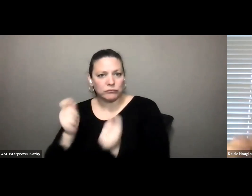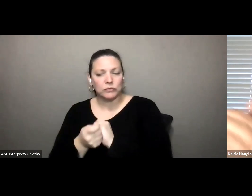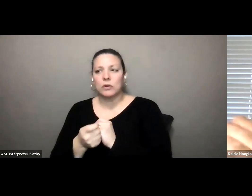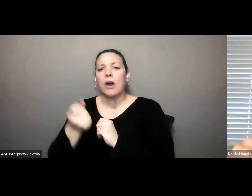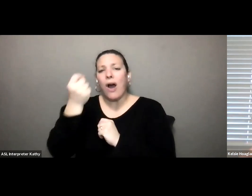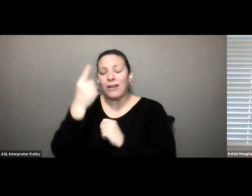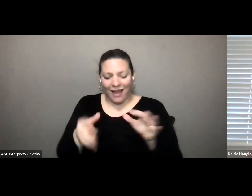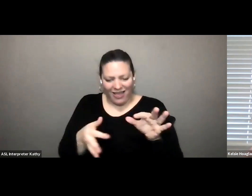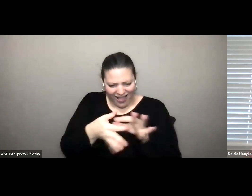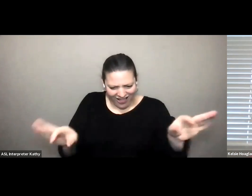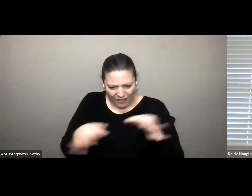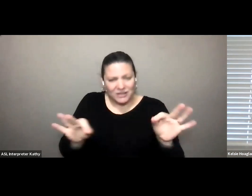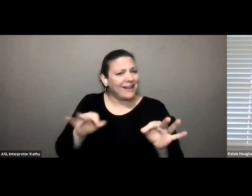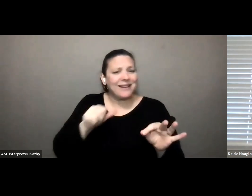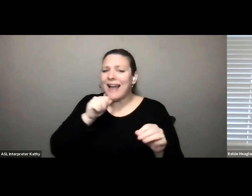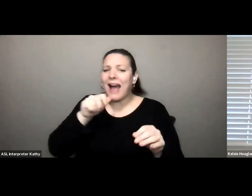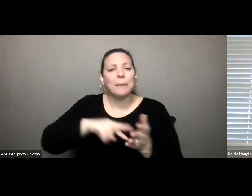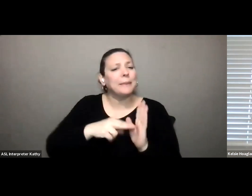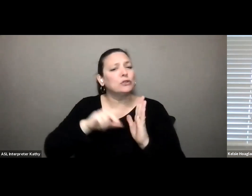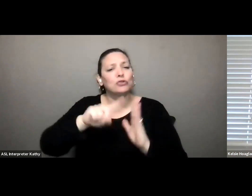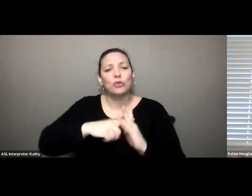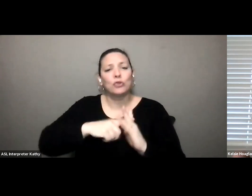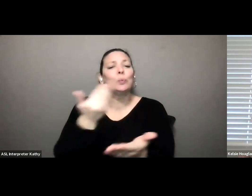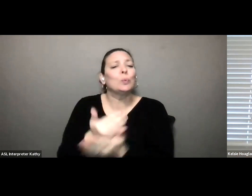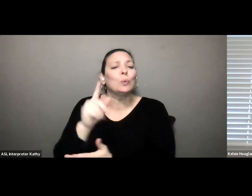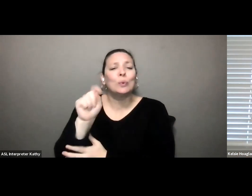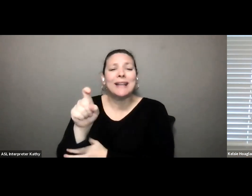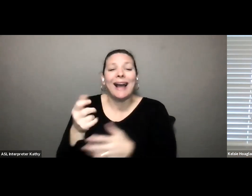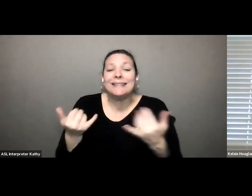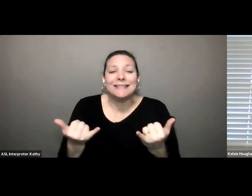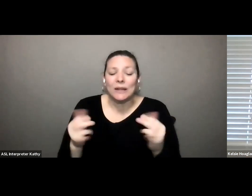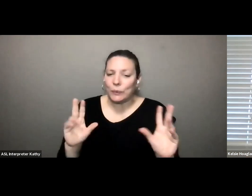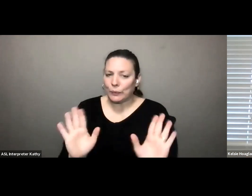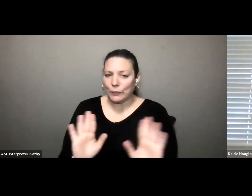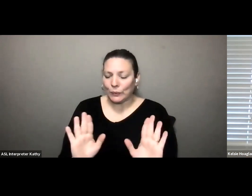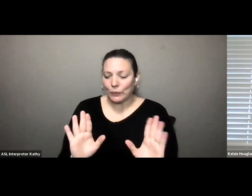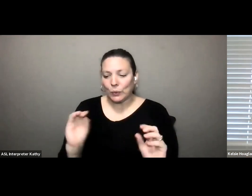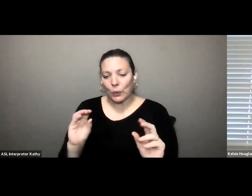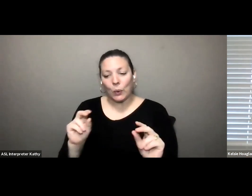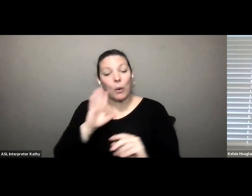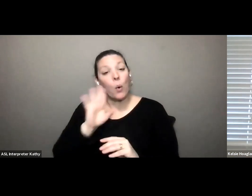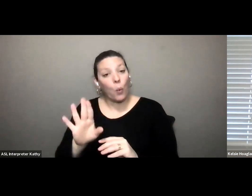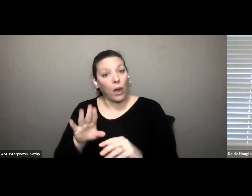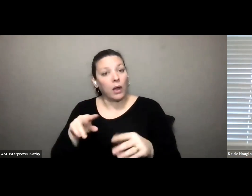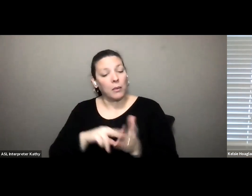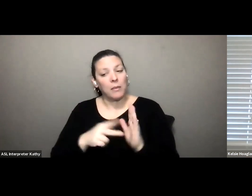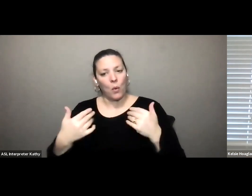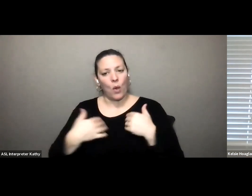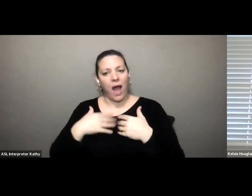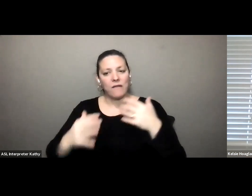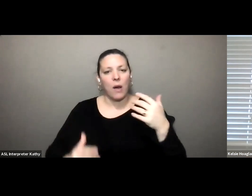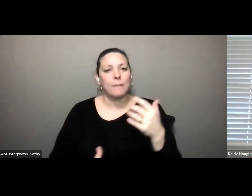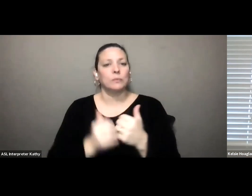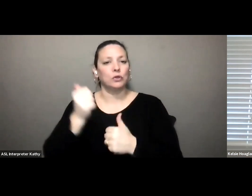saying it's not to start a new tax right now or anything like that it is just making it so that we have majority consent